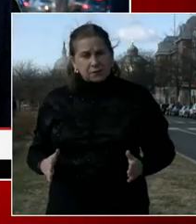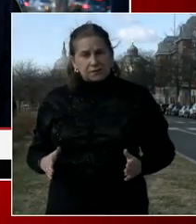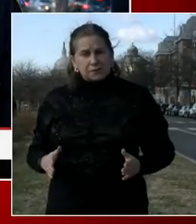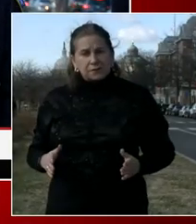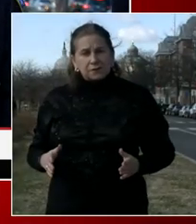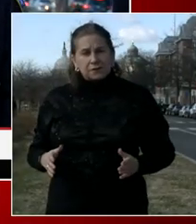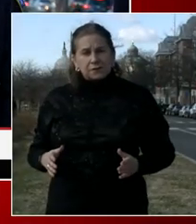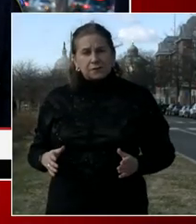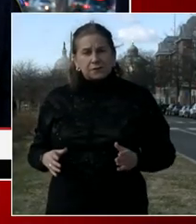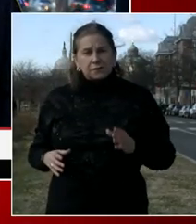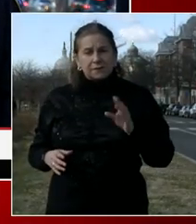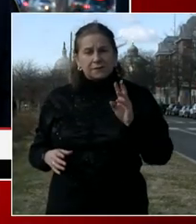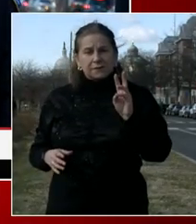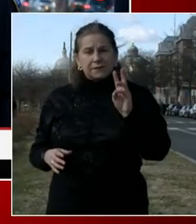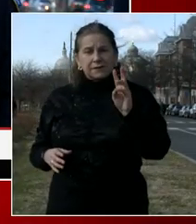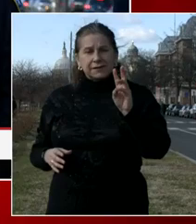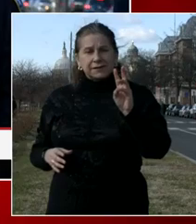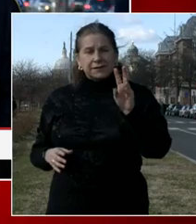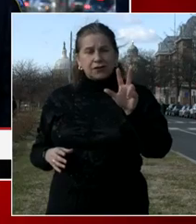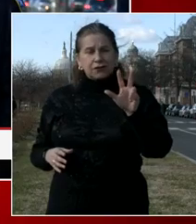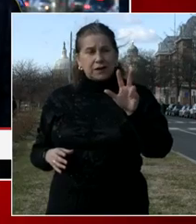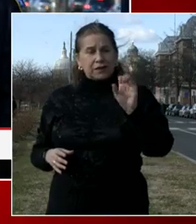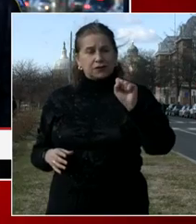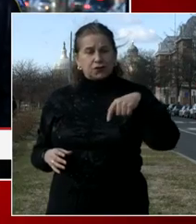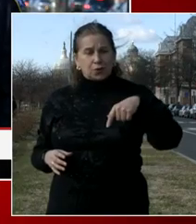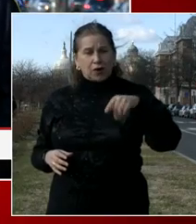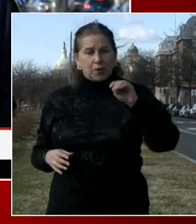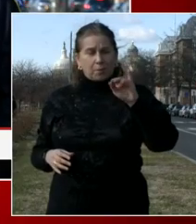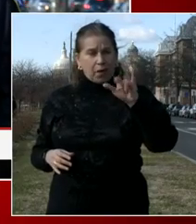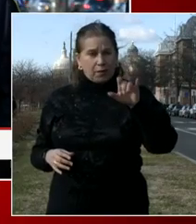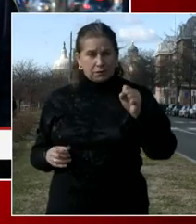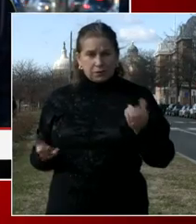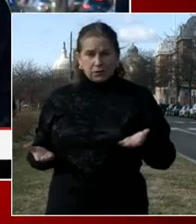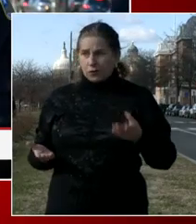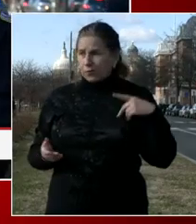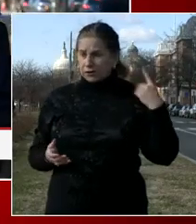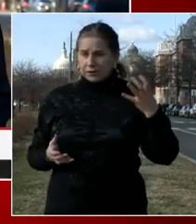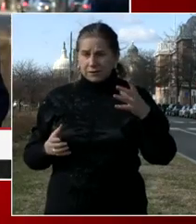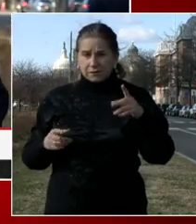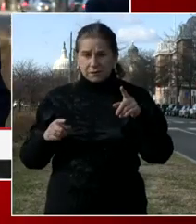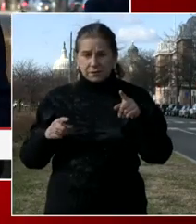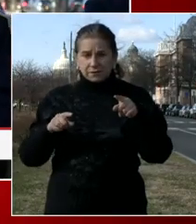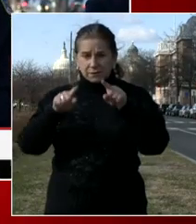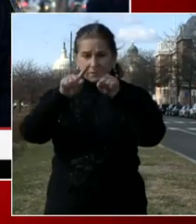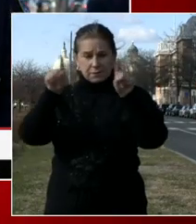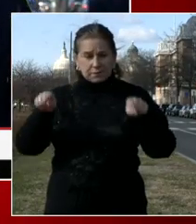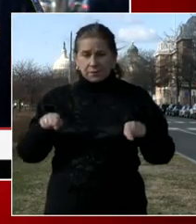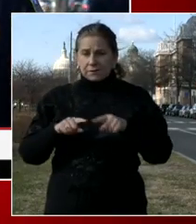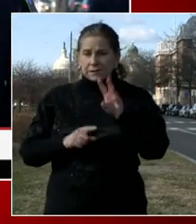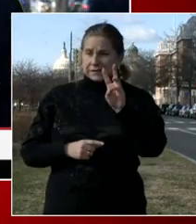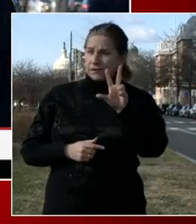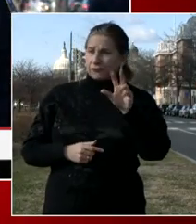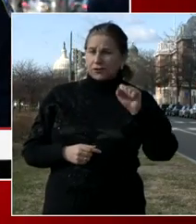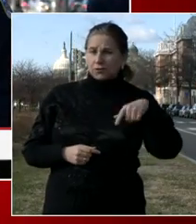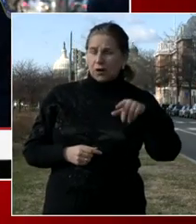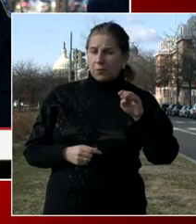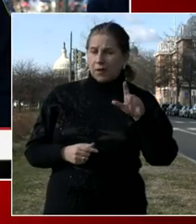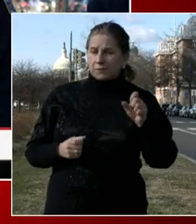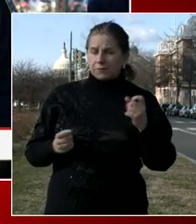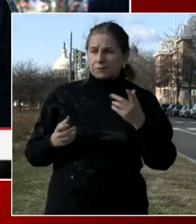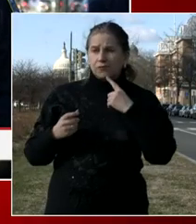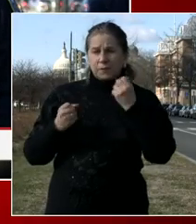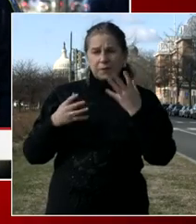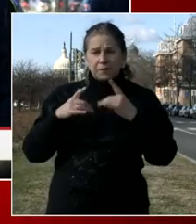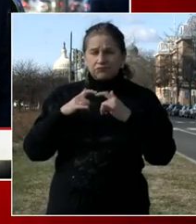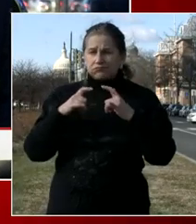the security perimeter that they're seeing on the news. We want people to see our neighborhoods where we raise